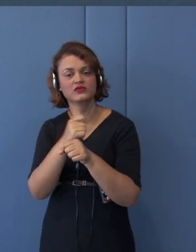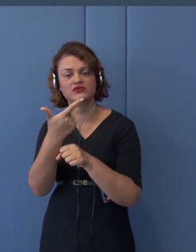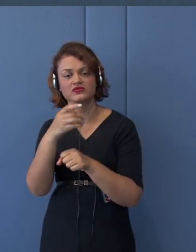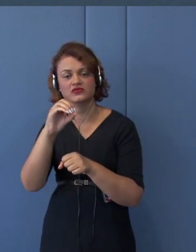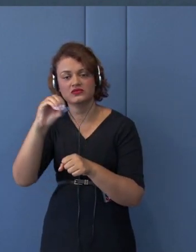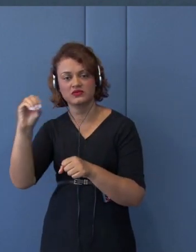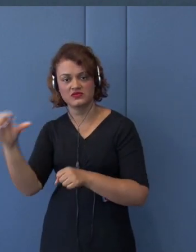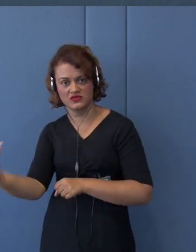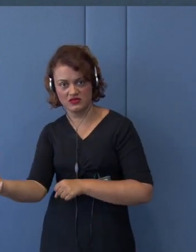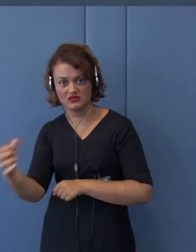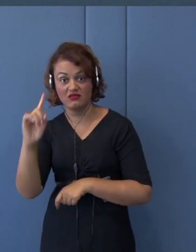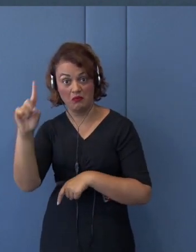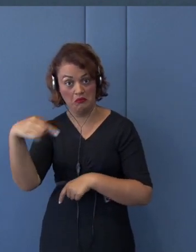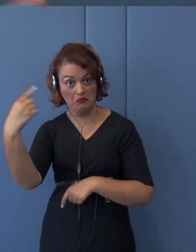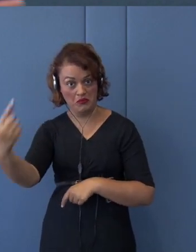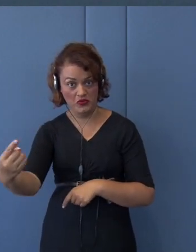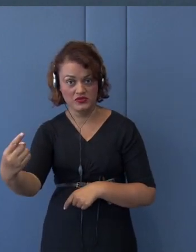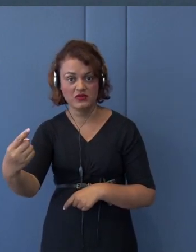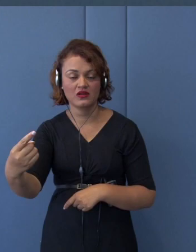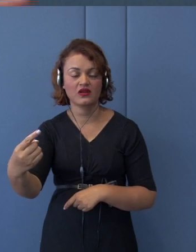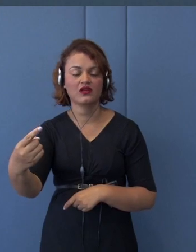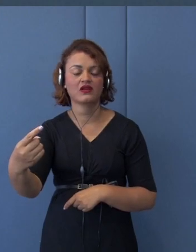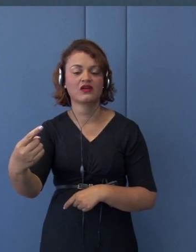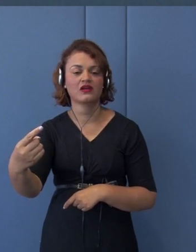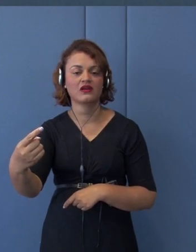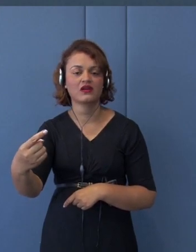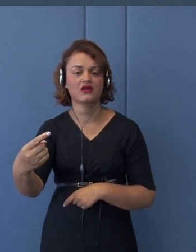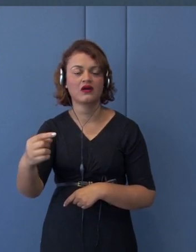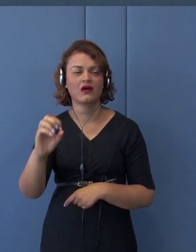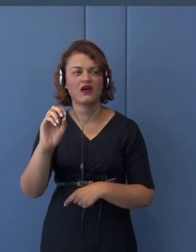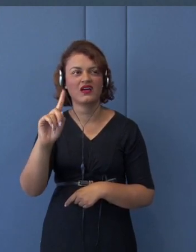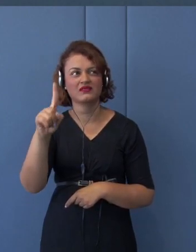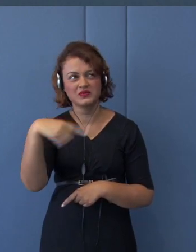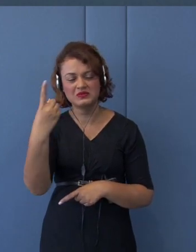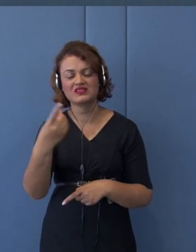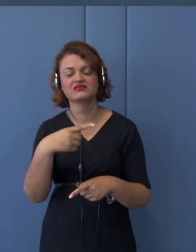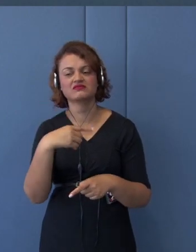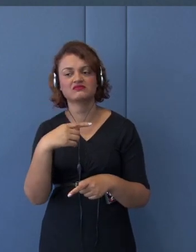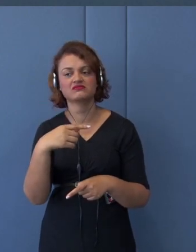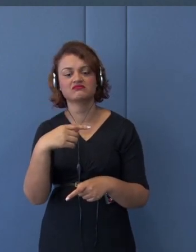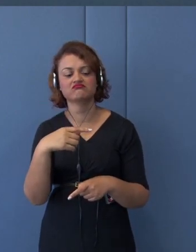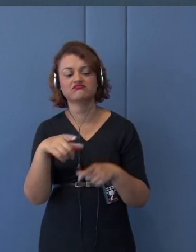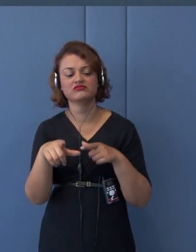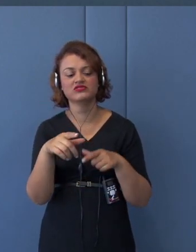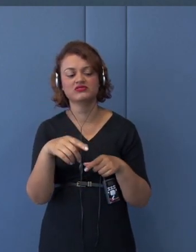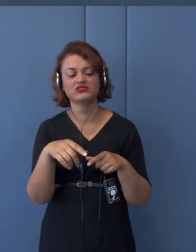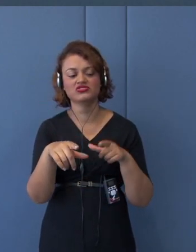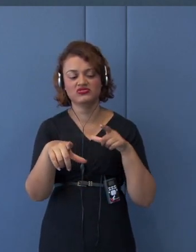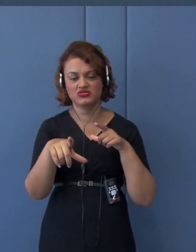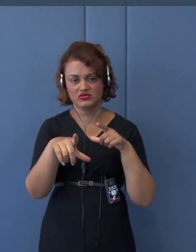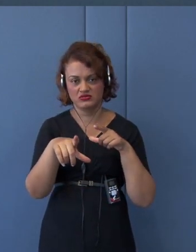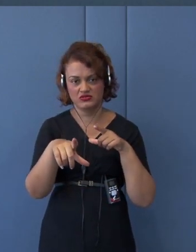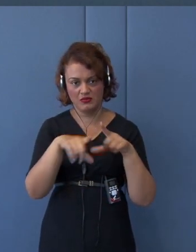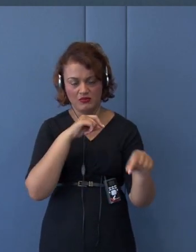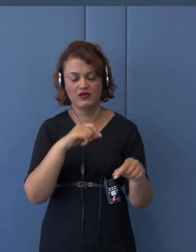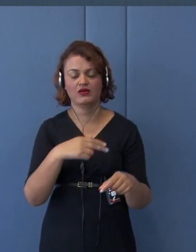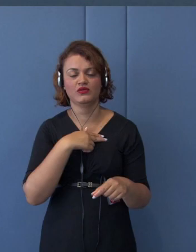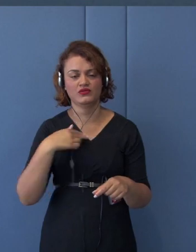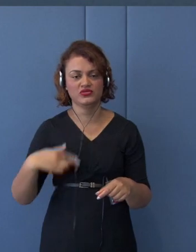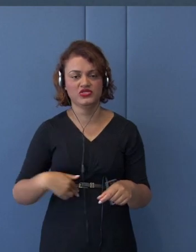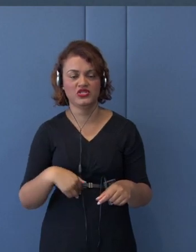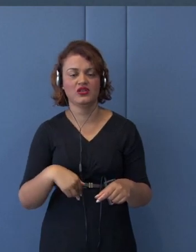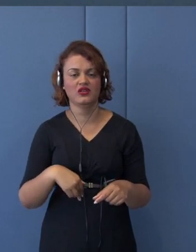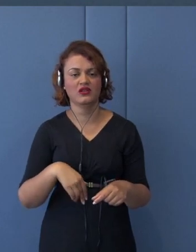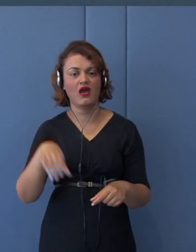ASEAN Plus 3, that is JCK, Japan, China, Korea, India, plus Australia, New Zealand and India.